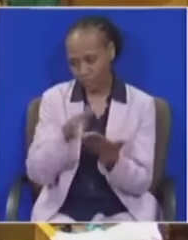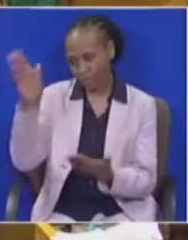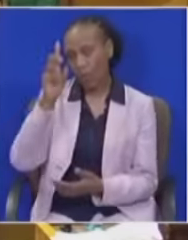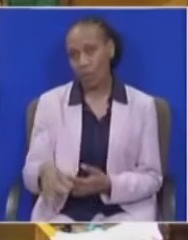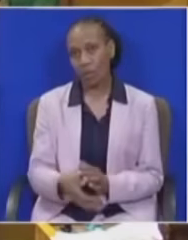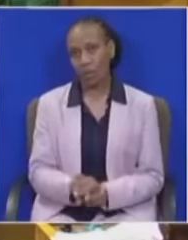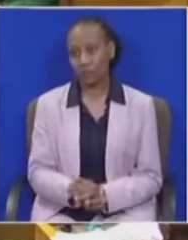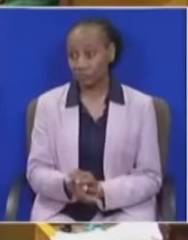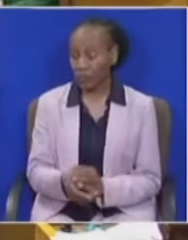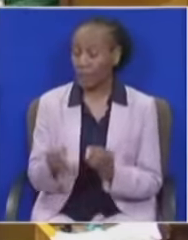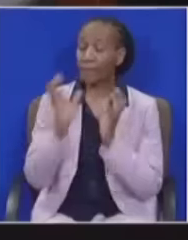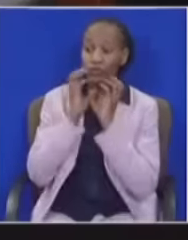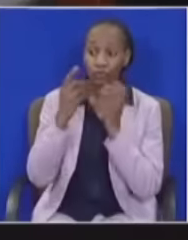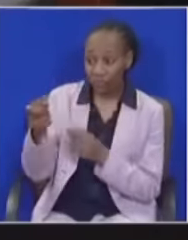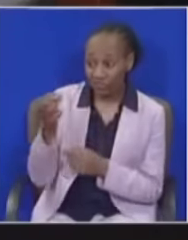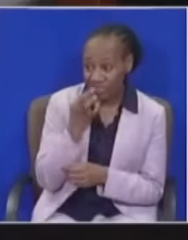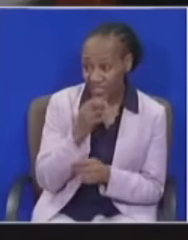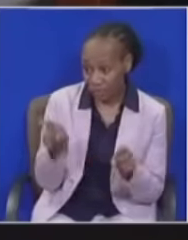Malema, did say that? Yes.